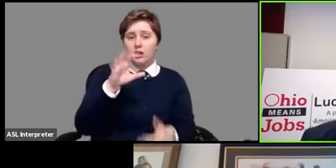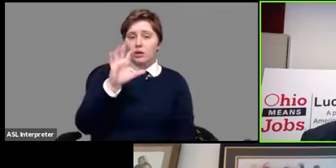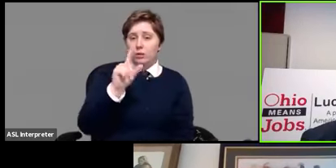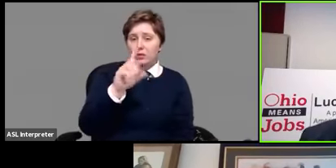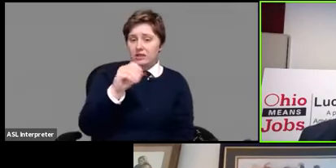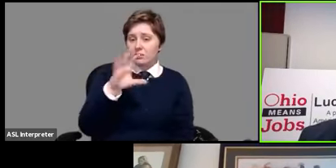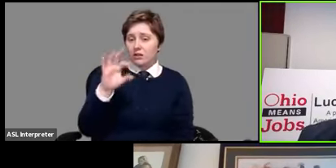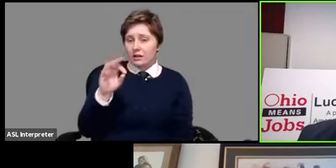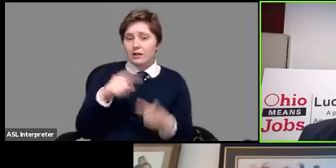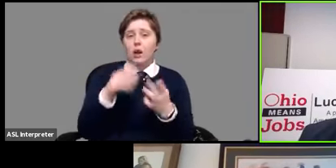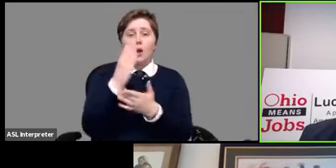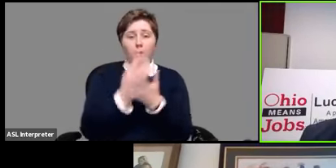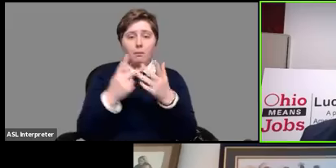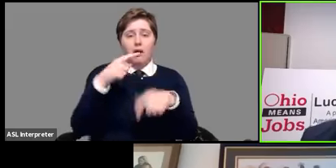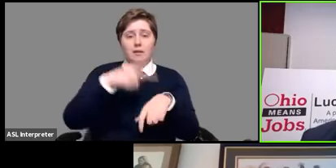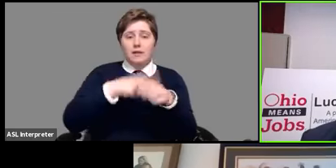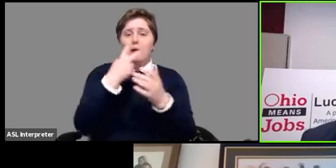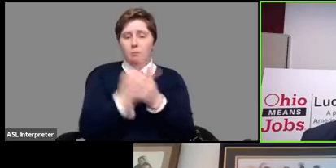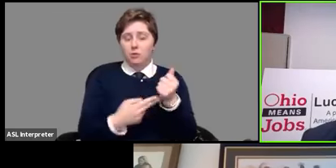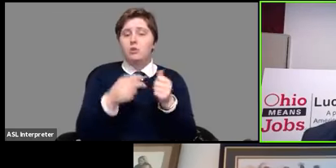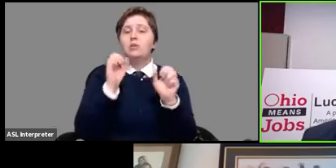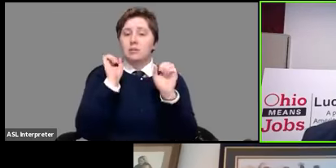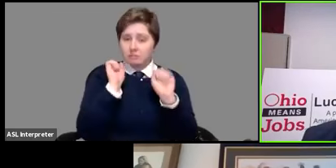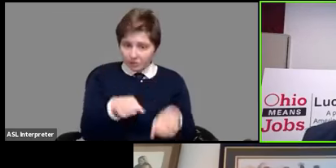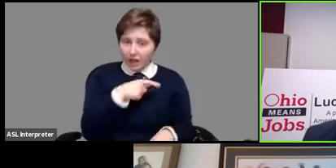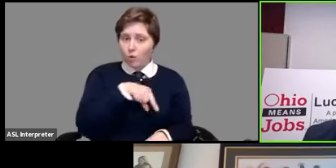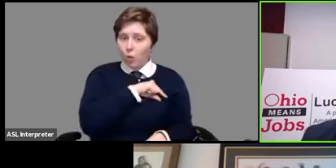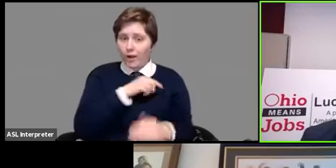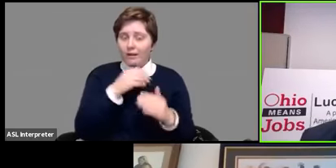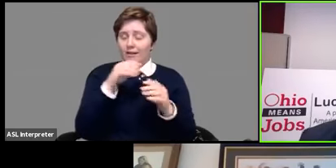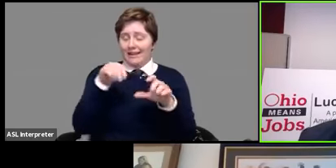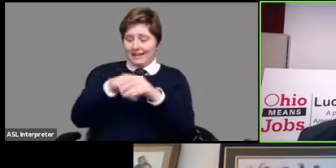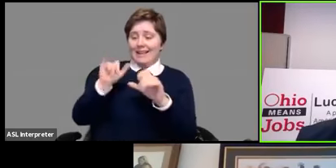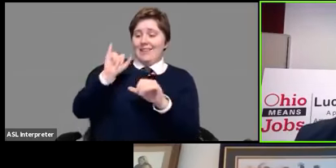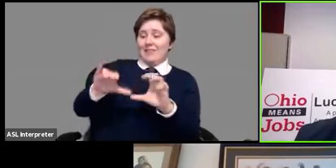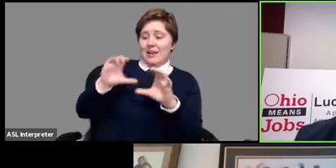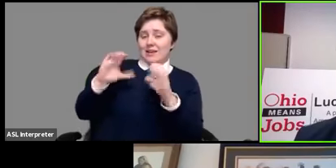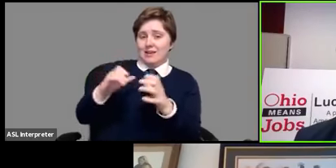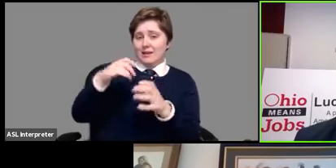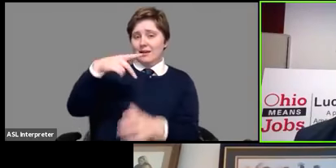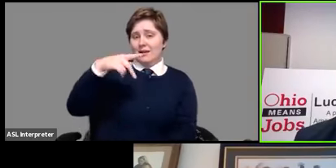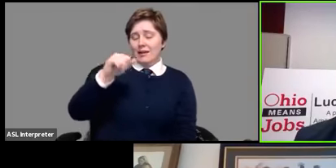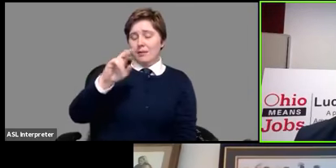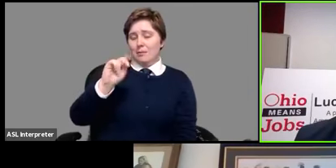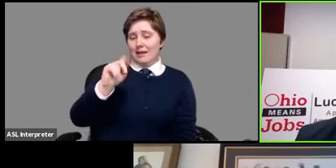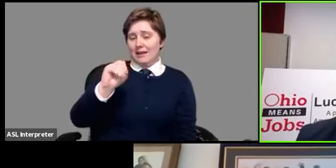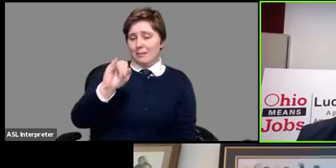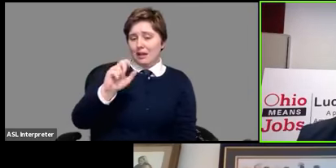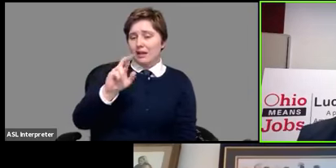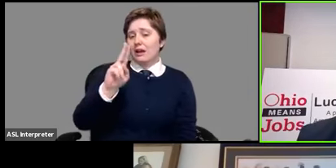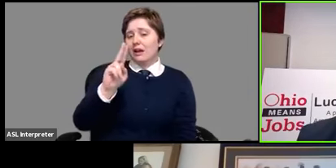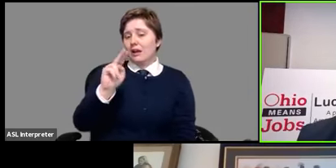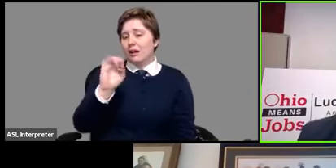workers so they do qualify under that pandemic unemployment assistance program okay